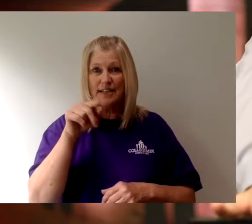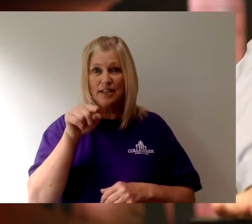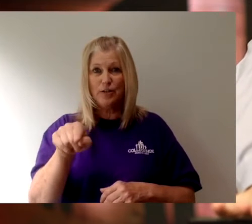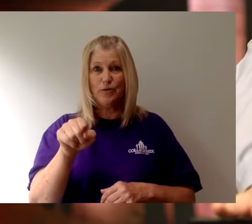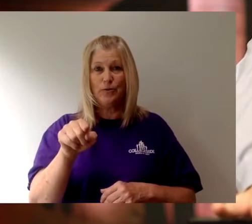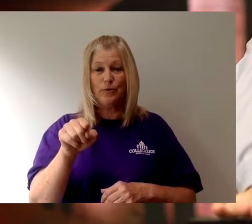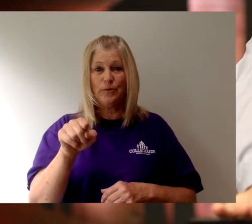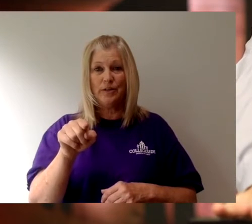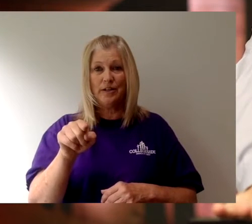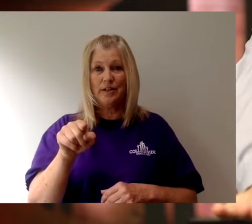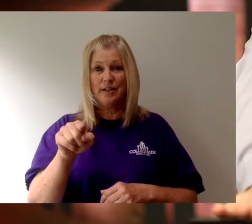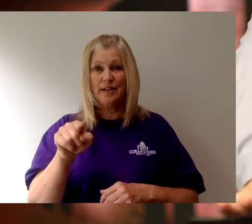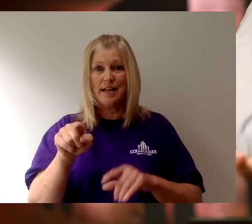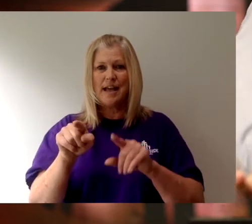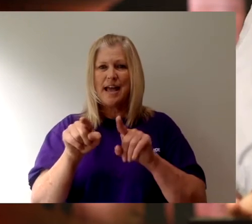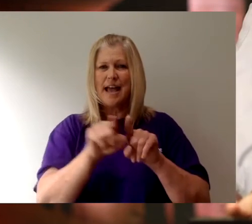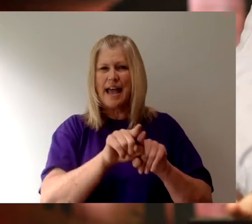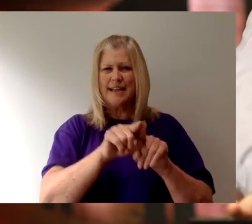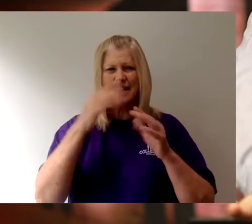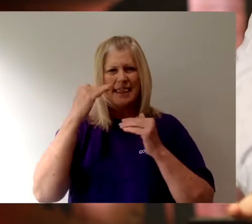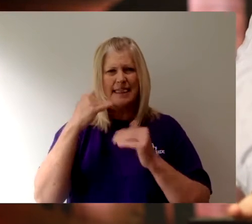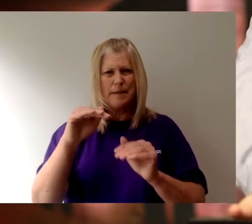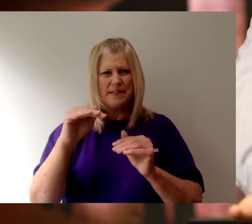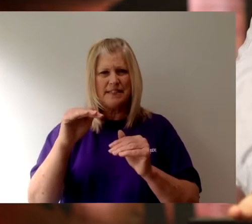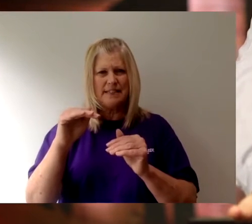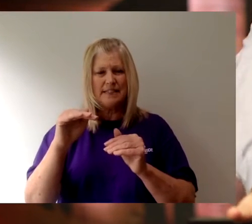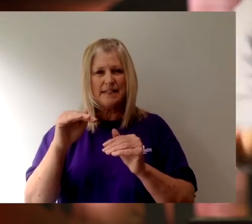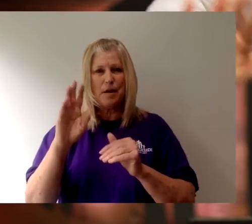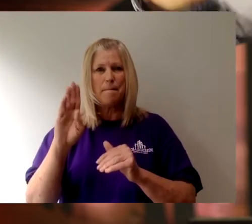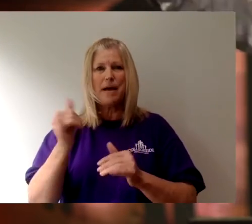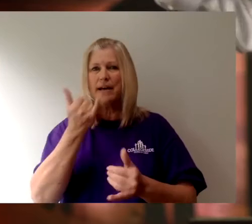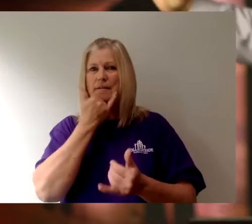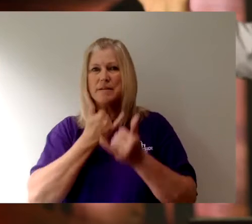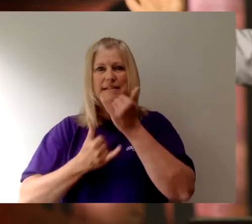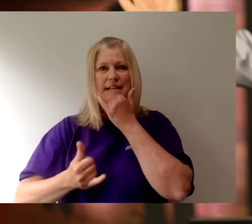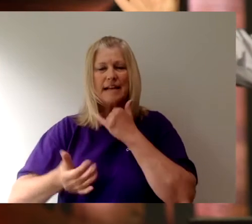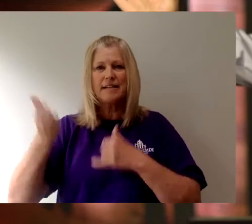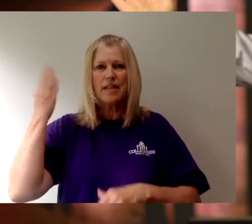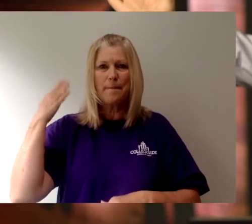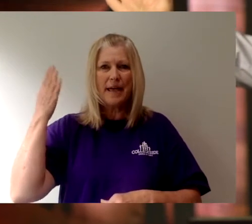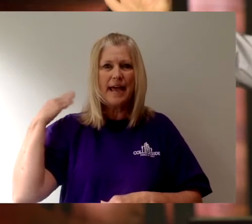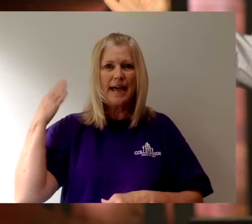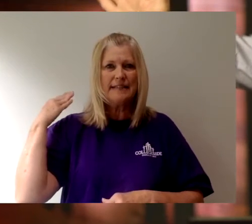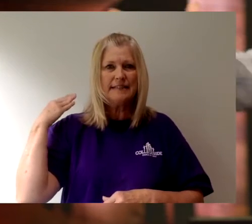as limited by the mistakes of the past,